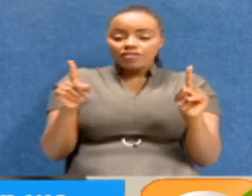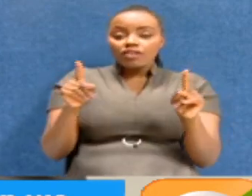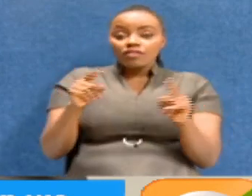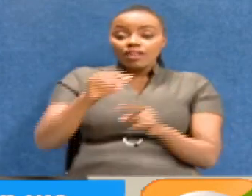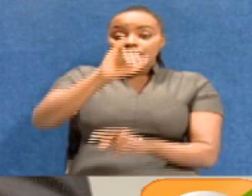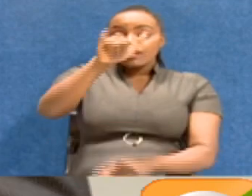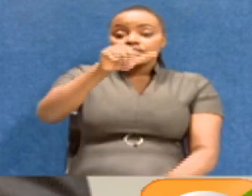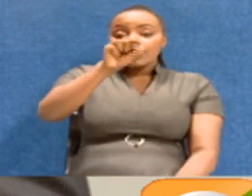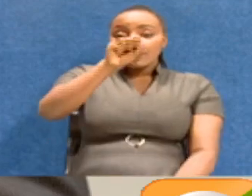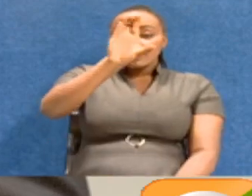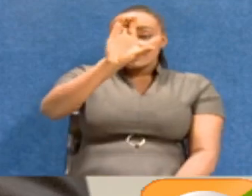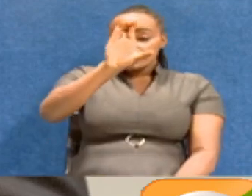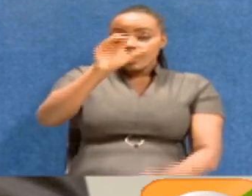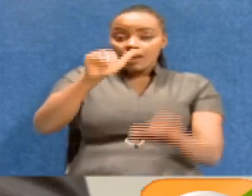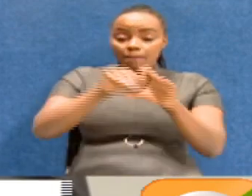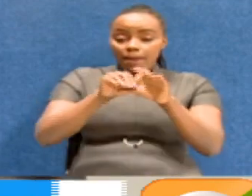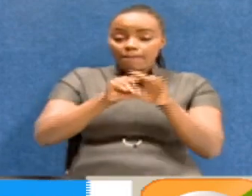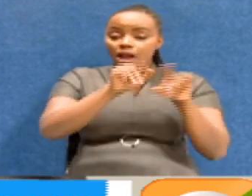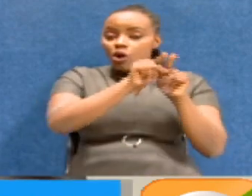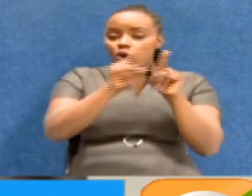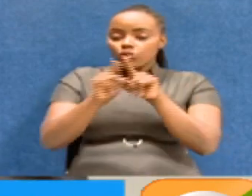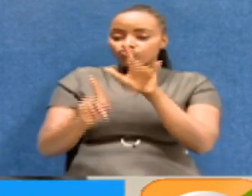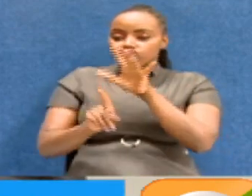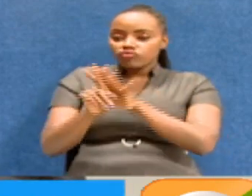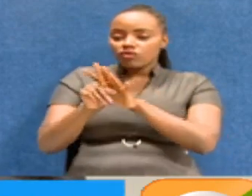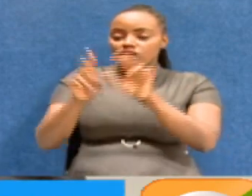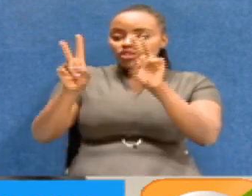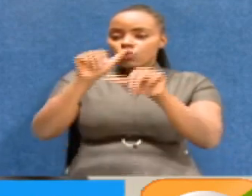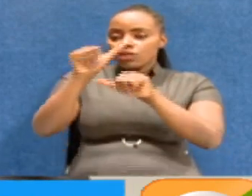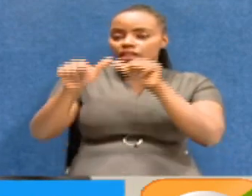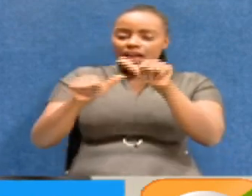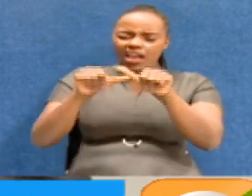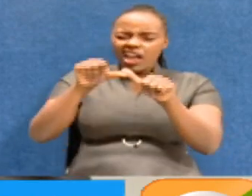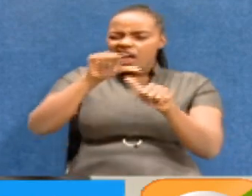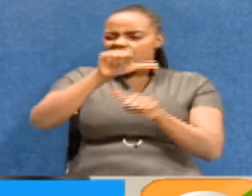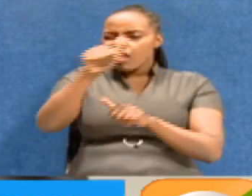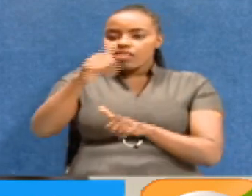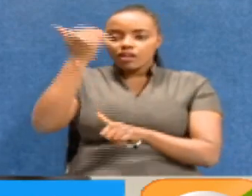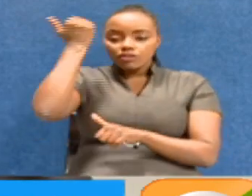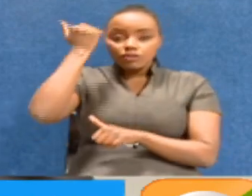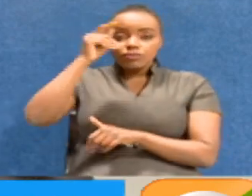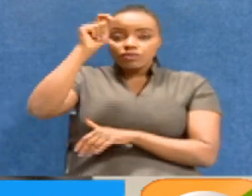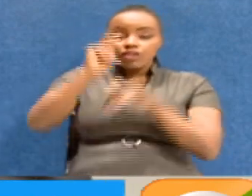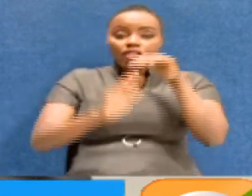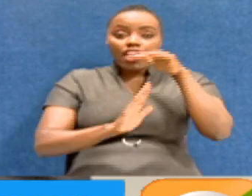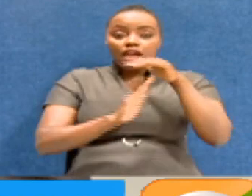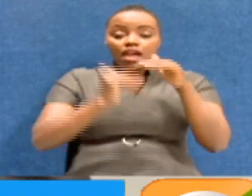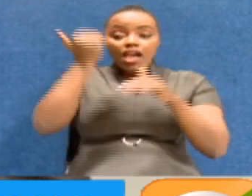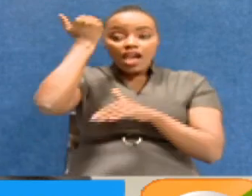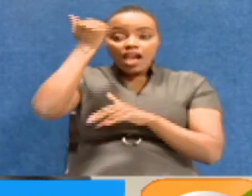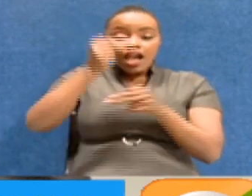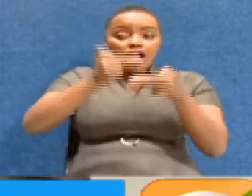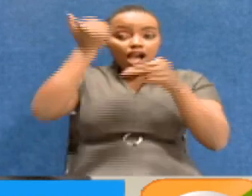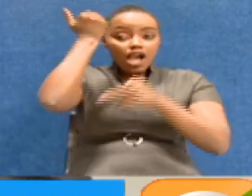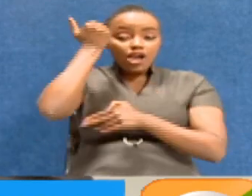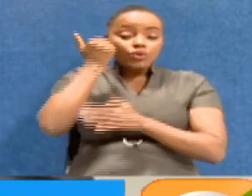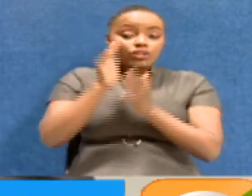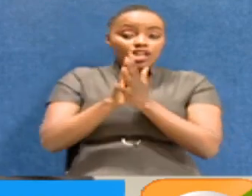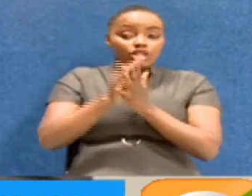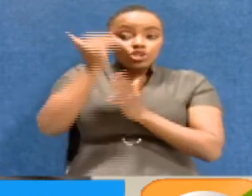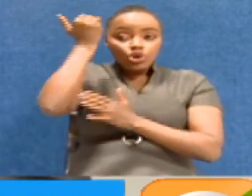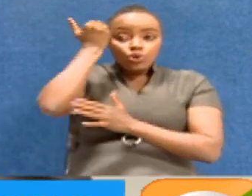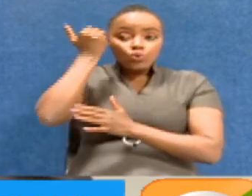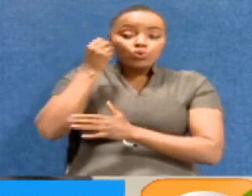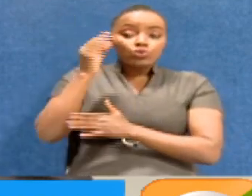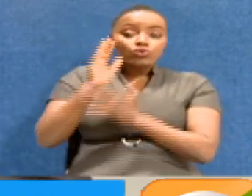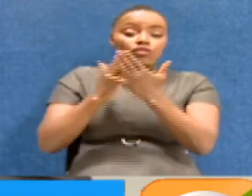Judicial Service Commission, I raised it with some of the other judges in the judiciary leadership in the High Court and the Court of Appeal, the